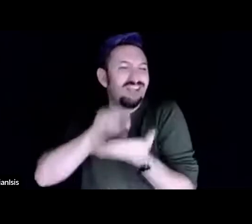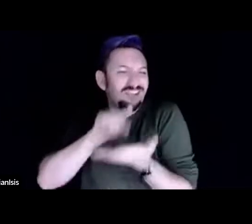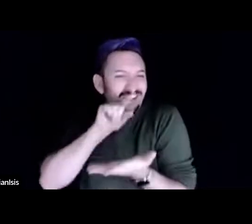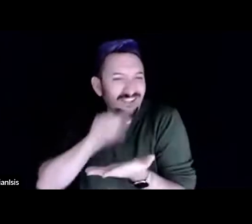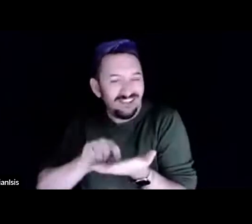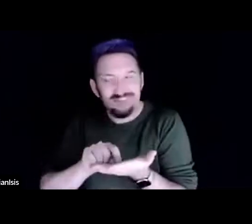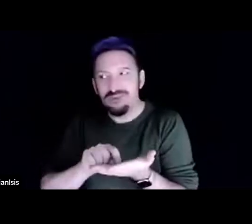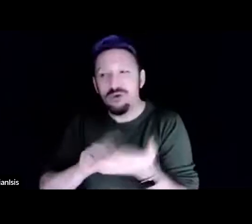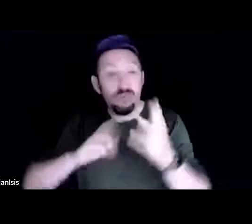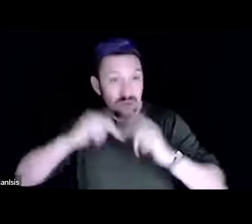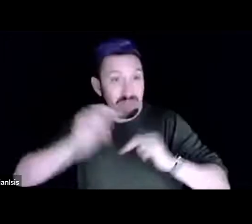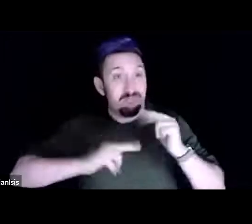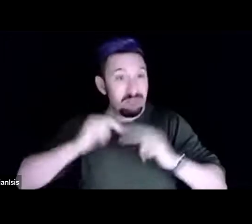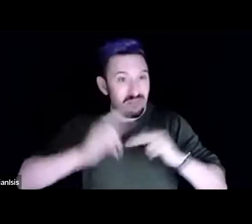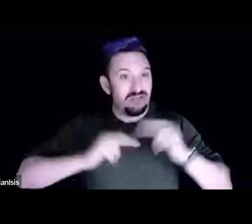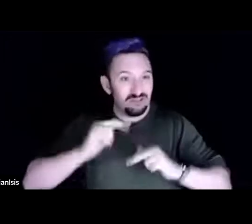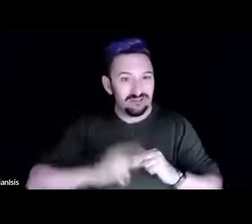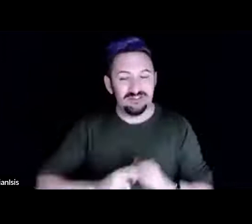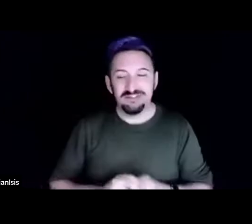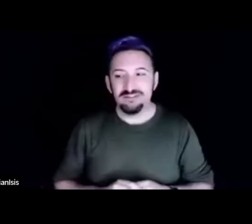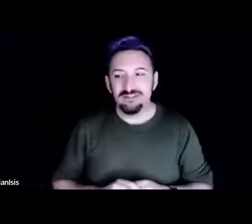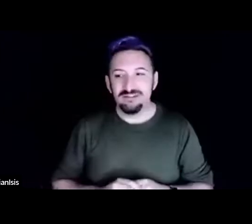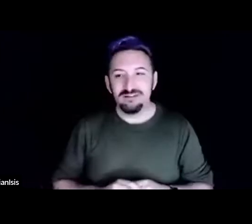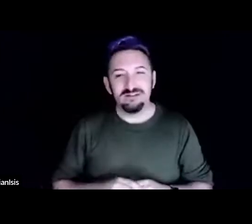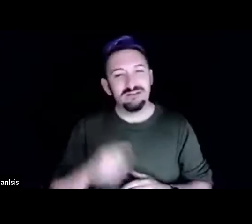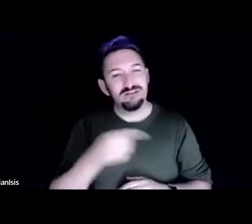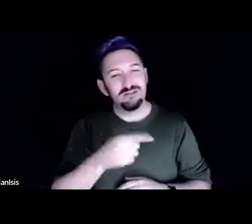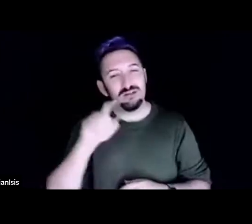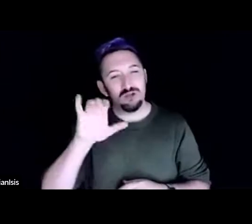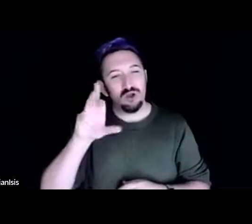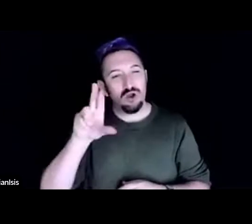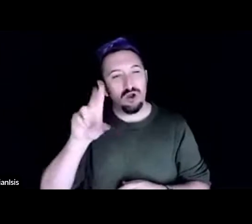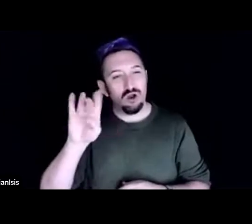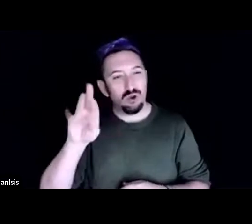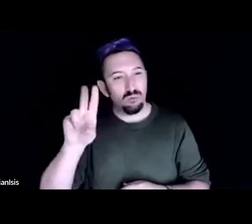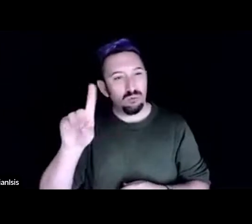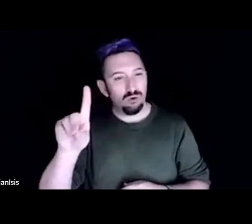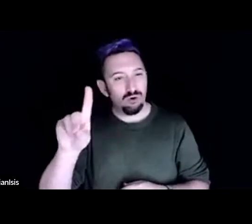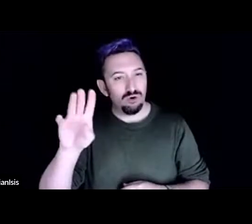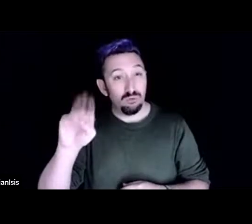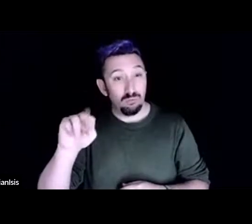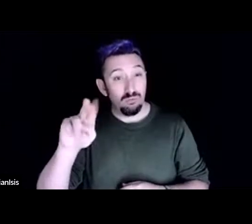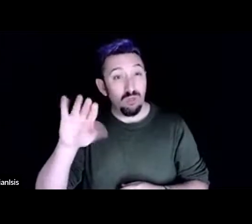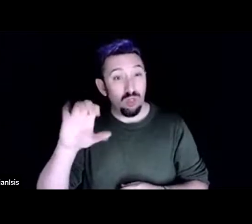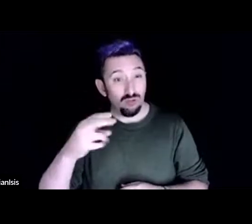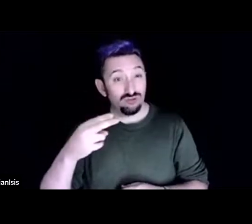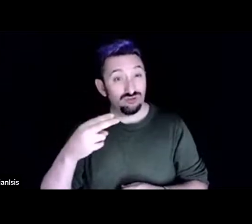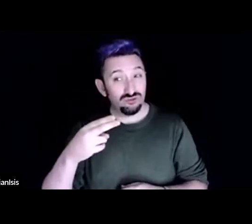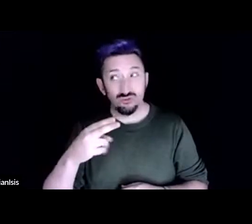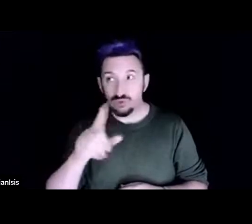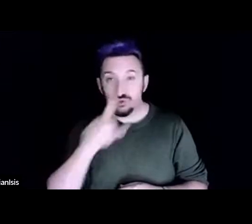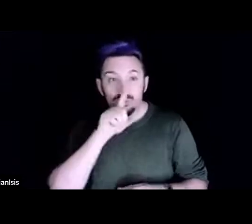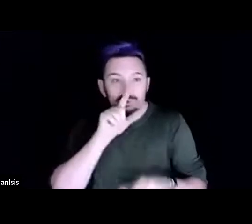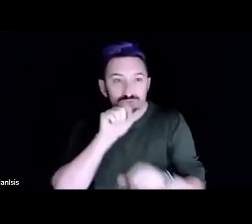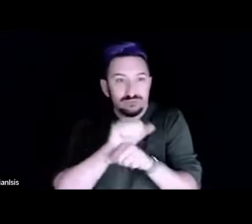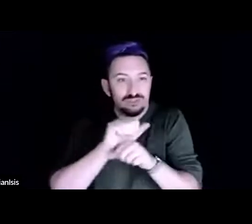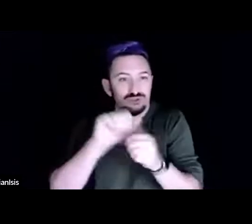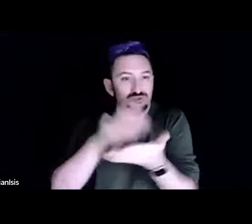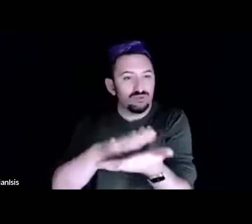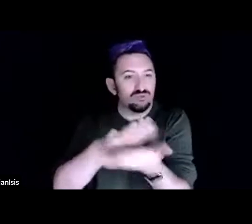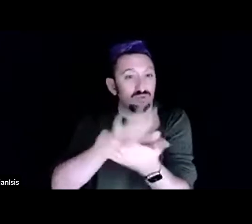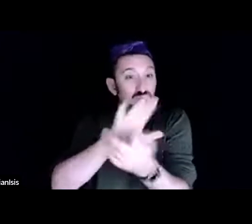this cardboard mulching changed the culture of the school so at some point the principal